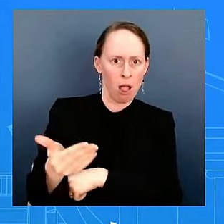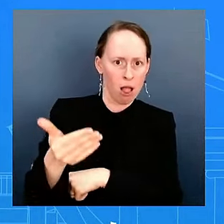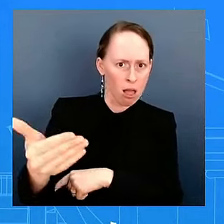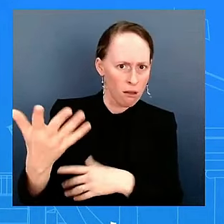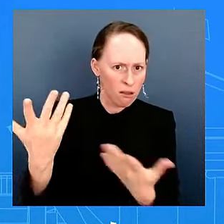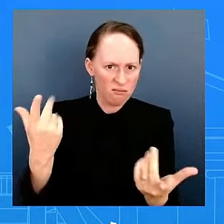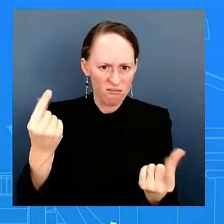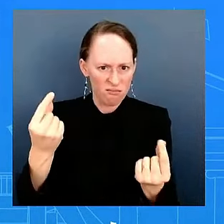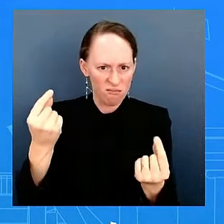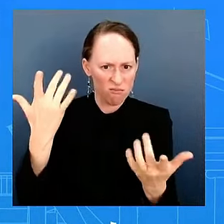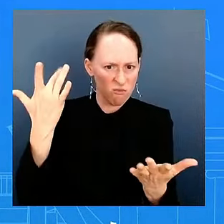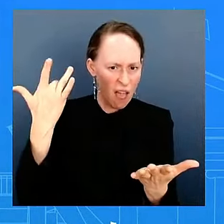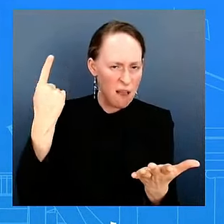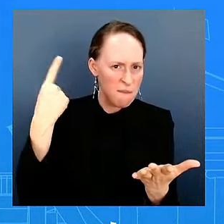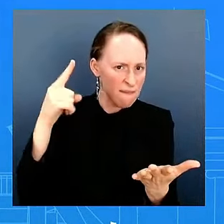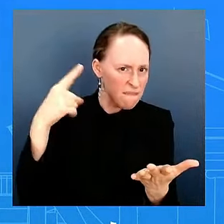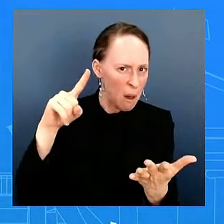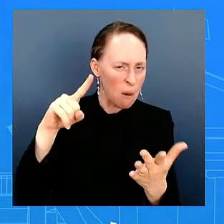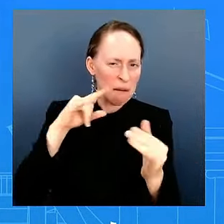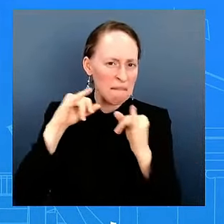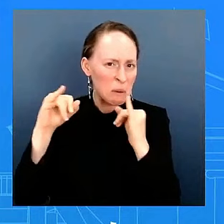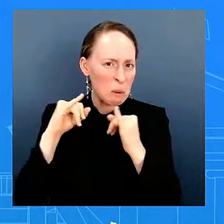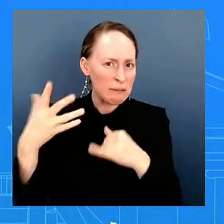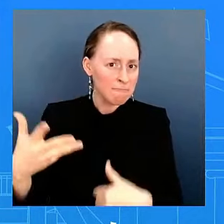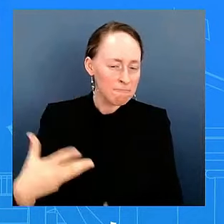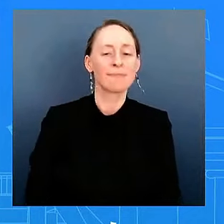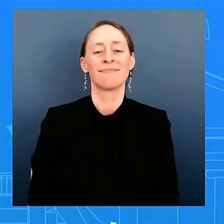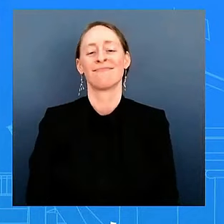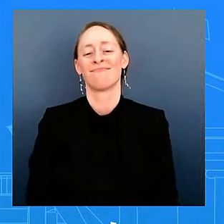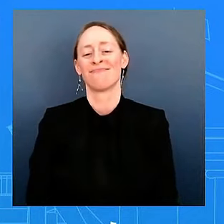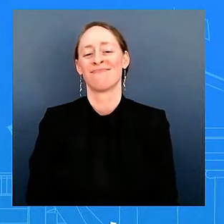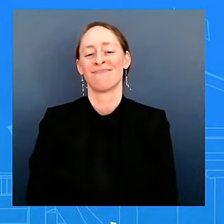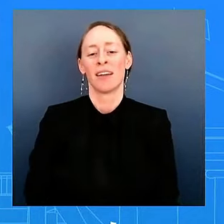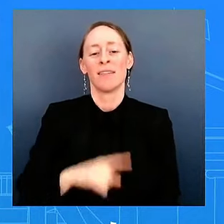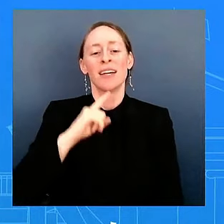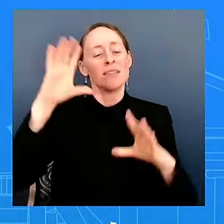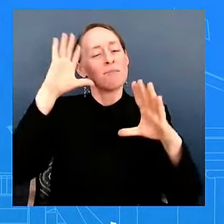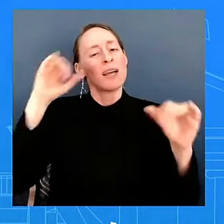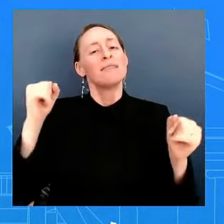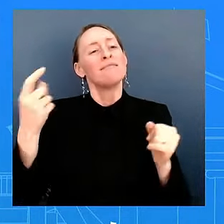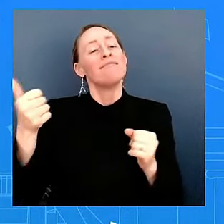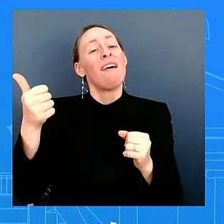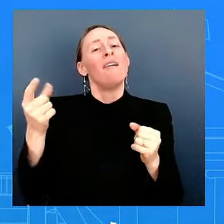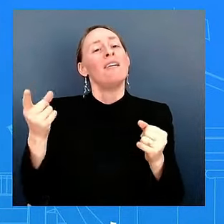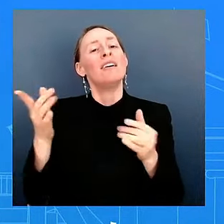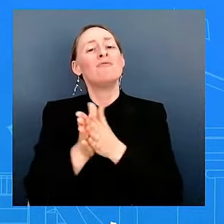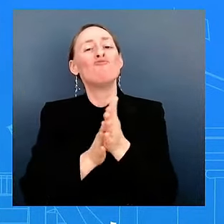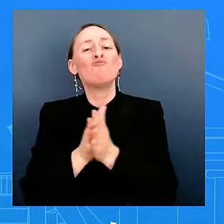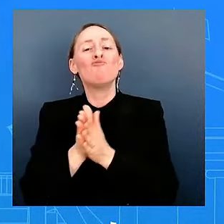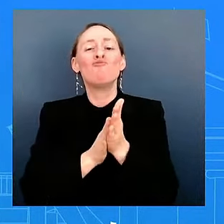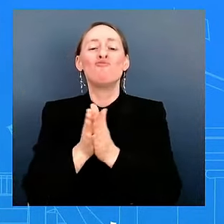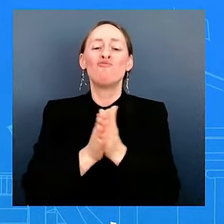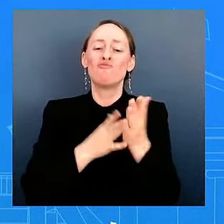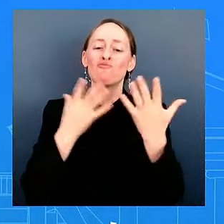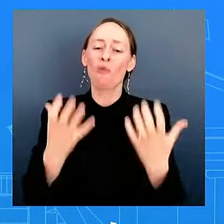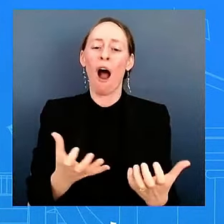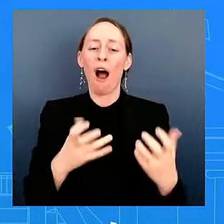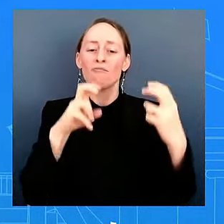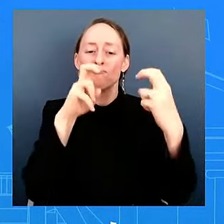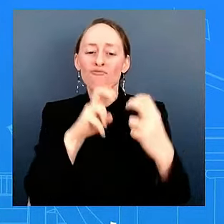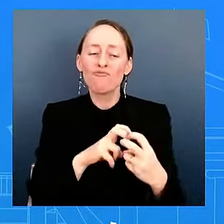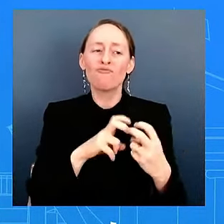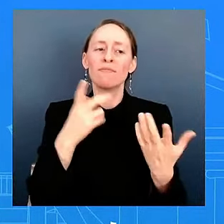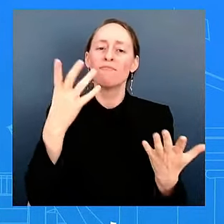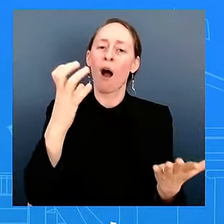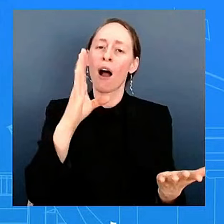President has always said that he wanted — he wants to do interviews, speak in a way — speak directly to the American people. One